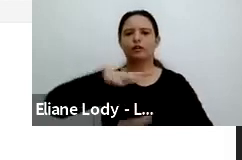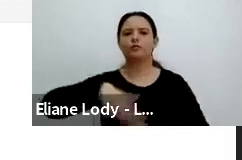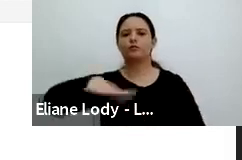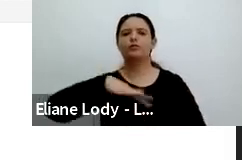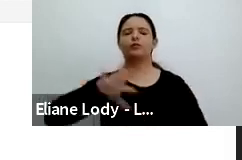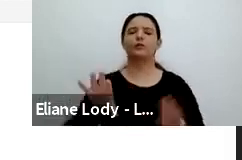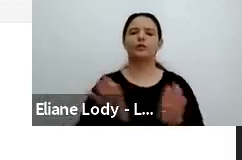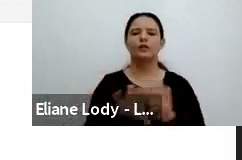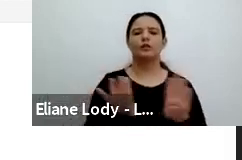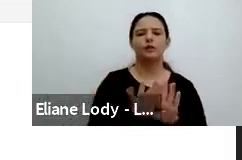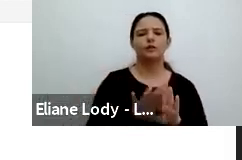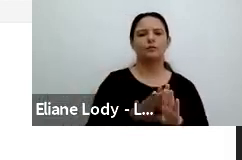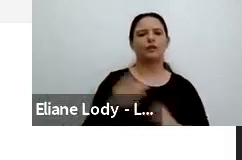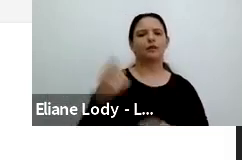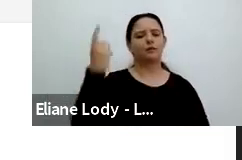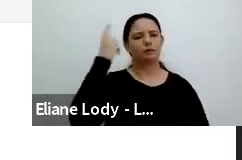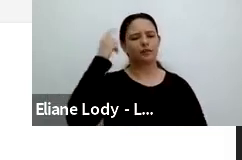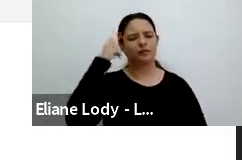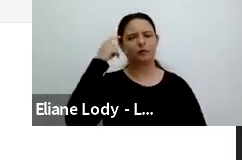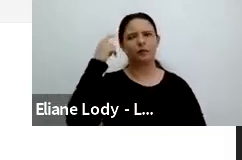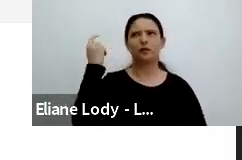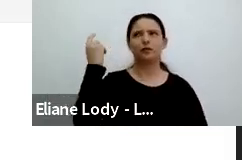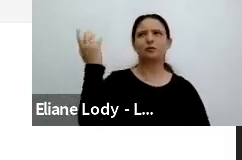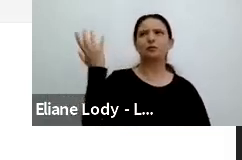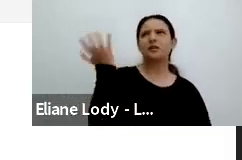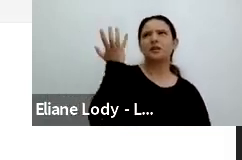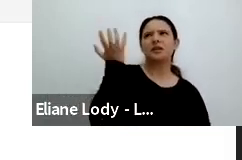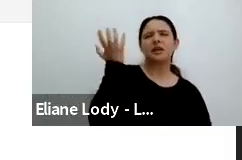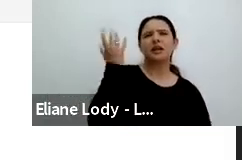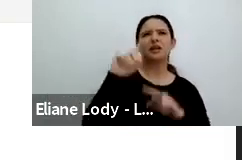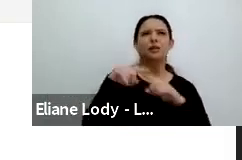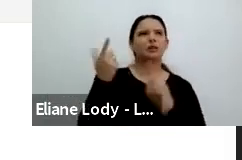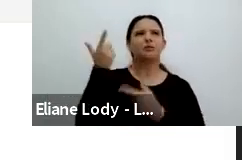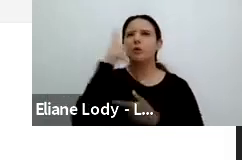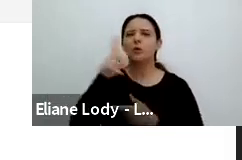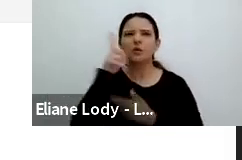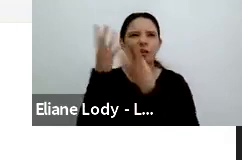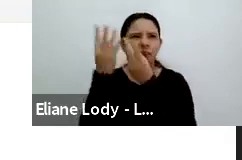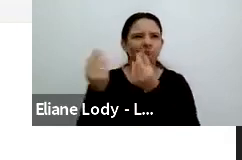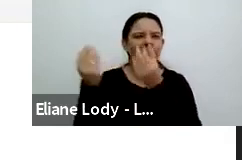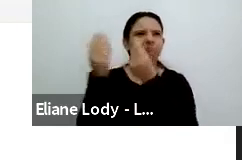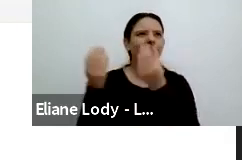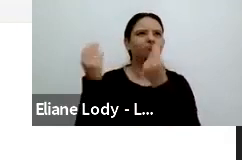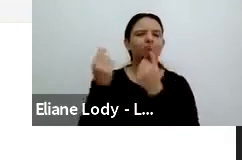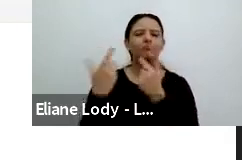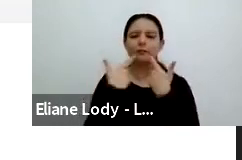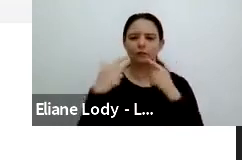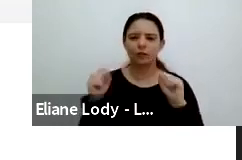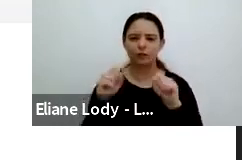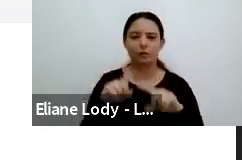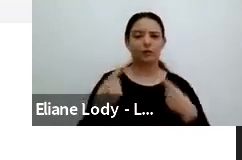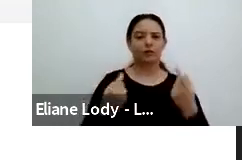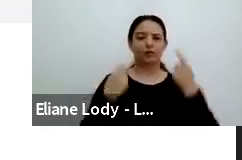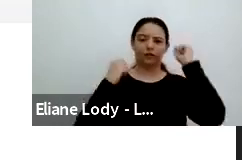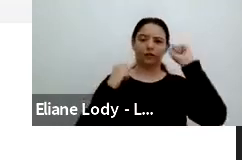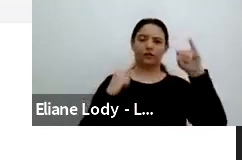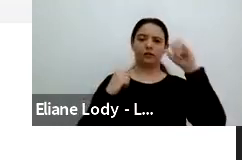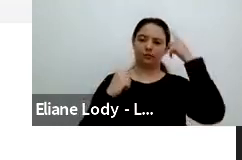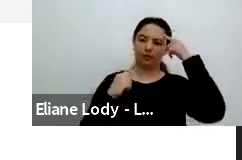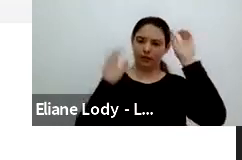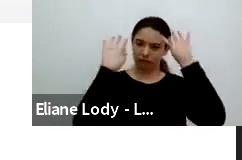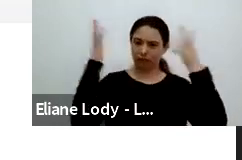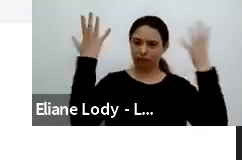places. And from a phenomenological perspective, the stock of typifications that our language provide to name